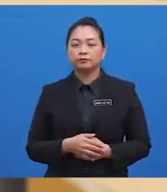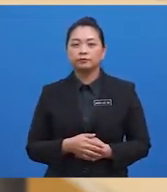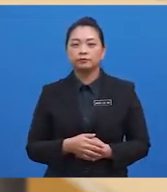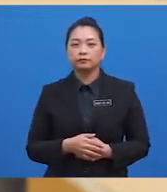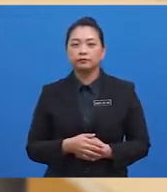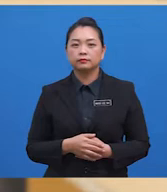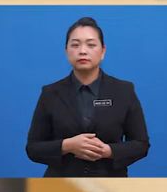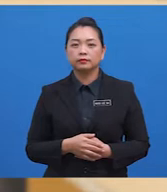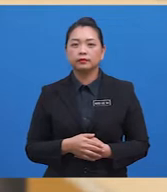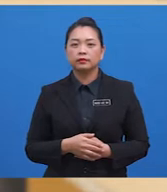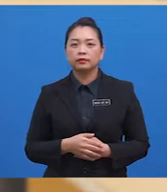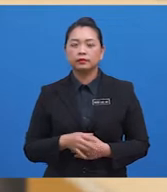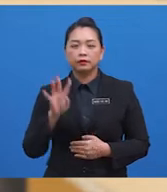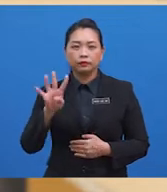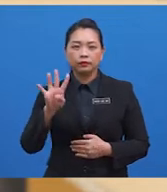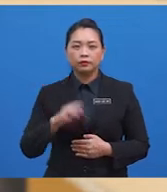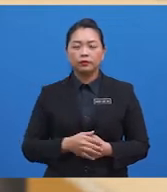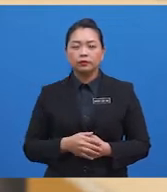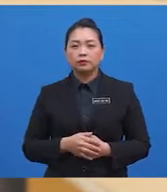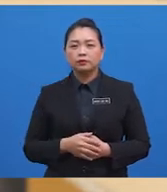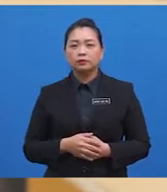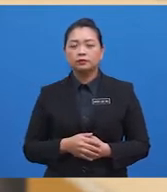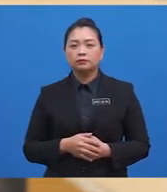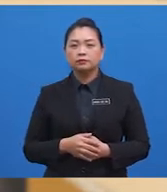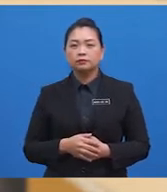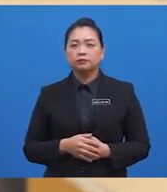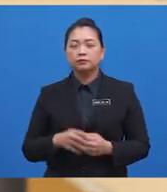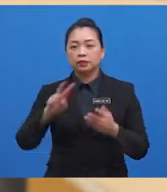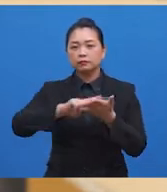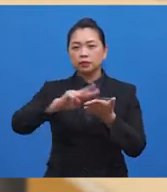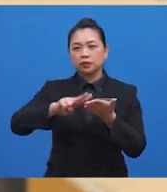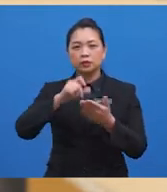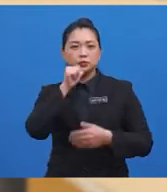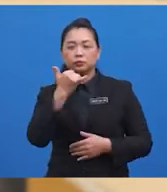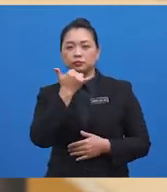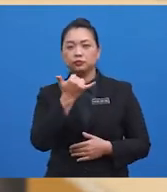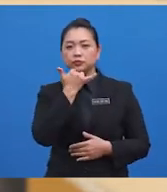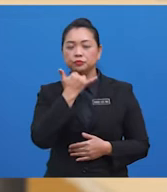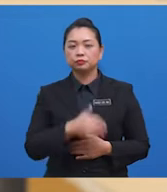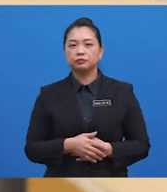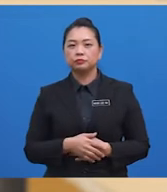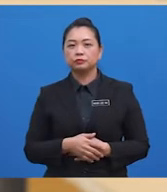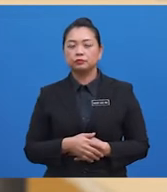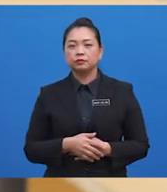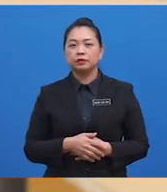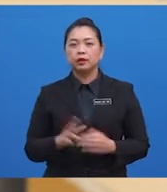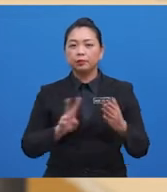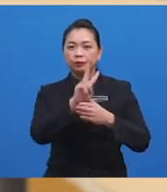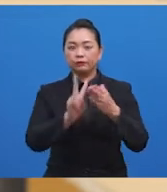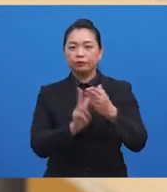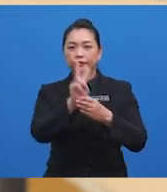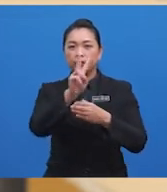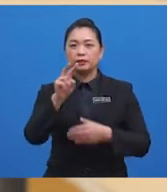next year. And four, notably the reverse was not true. Five, this study suggests that vaping